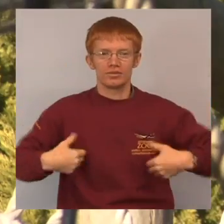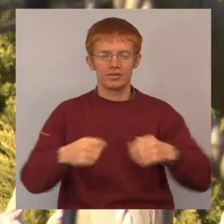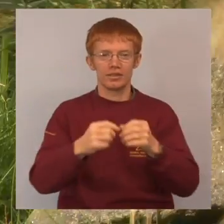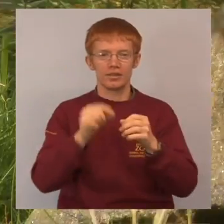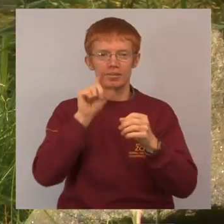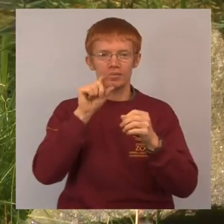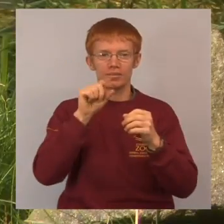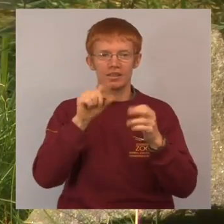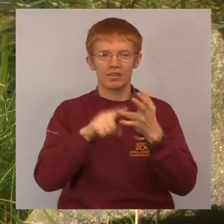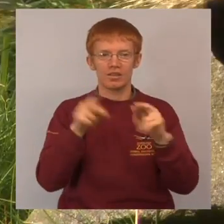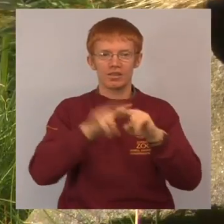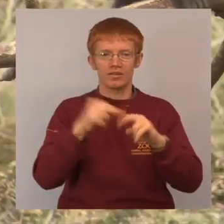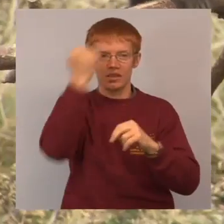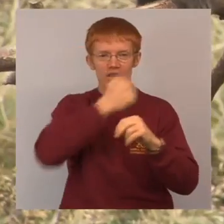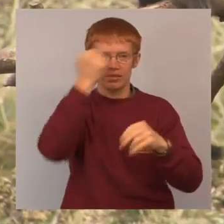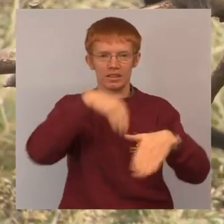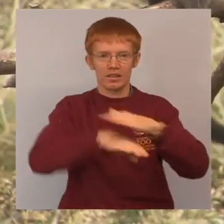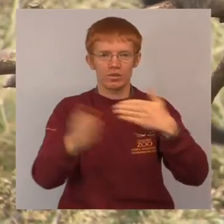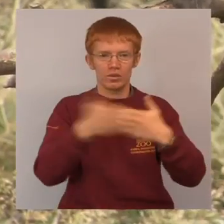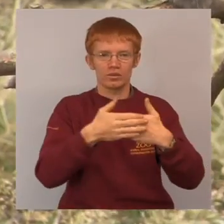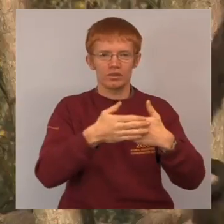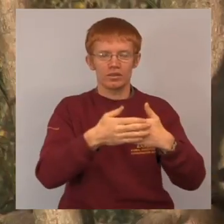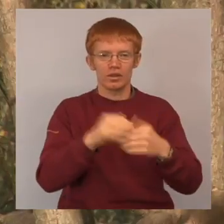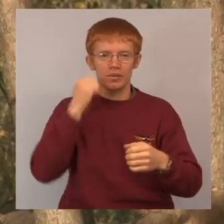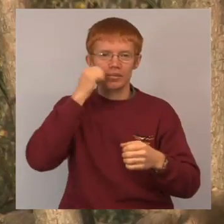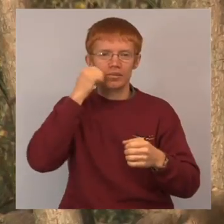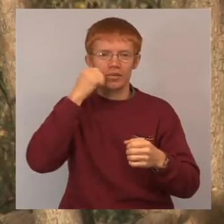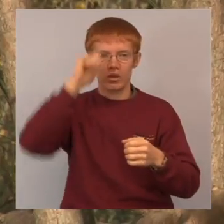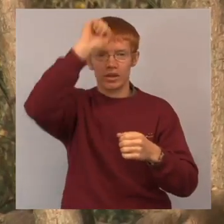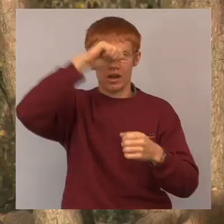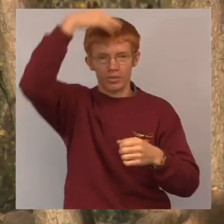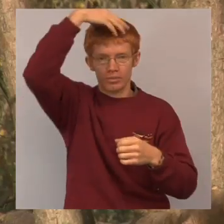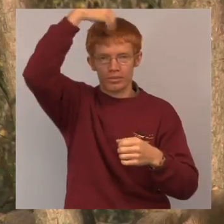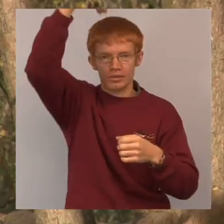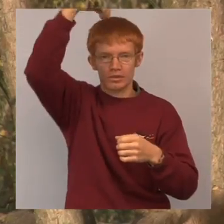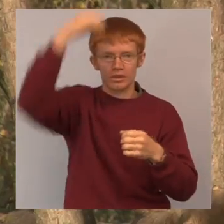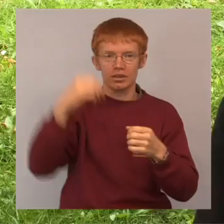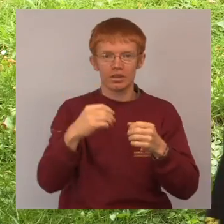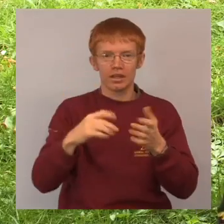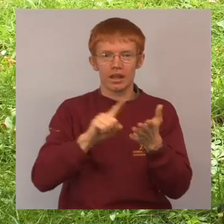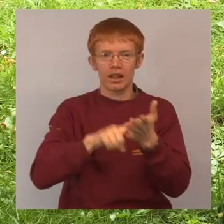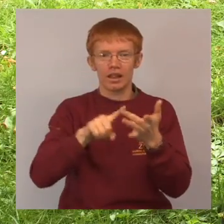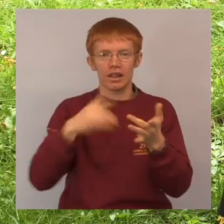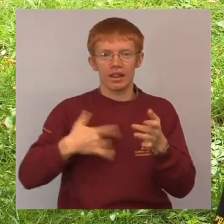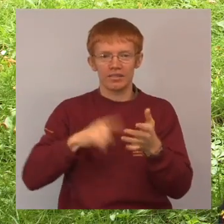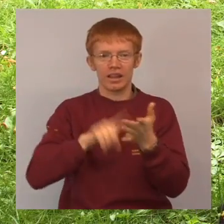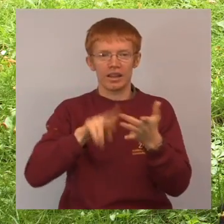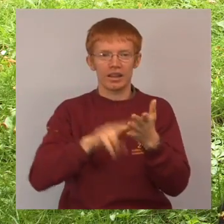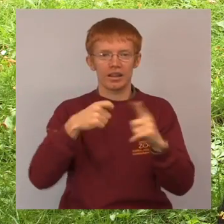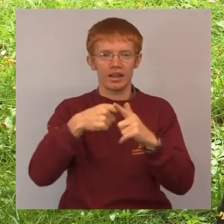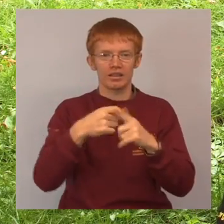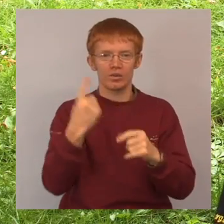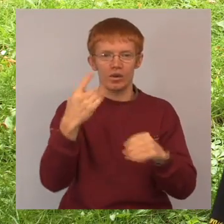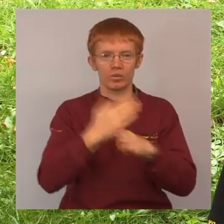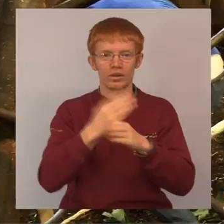the birds of the African aviary and the brown capuchins that you find in living lynx. One of the tasks that the students